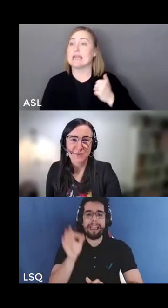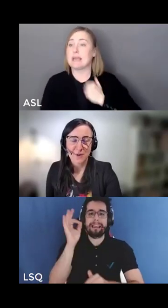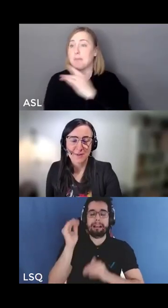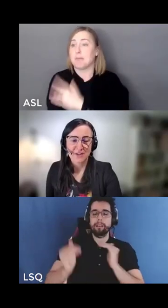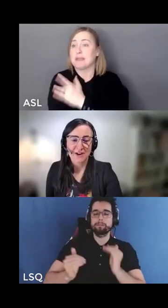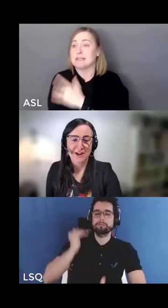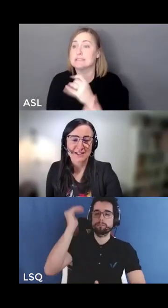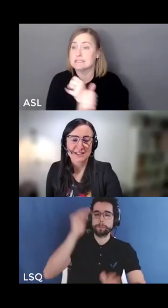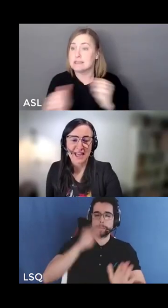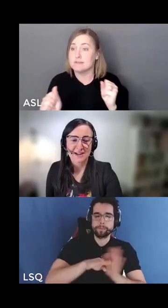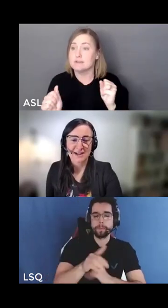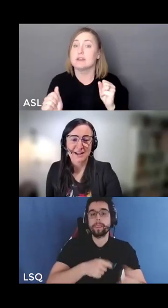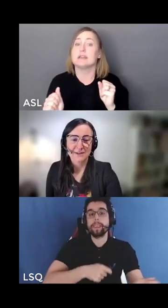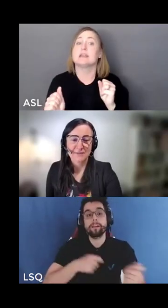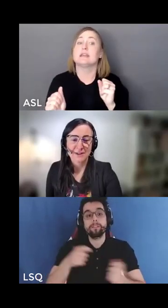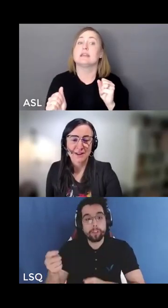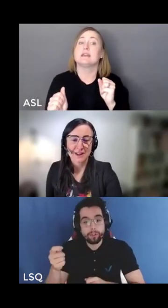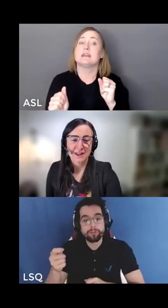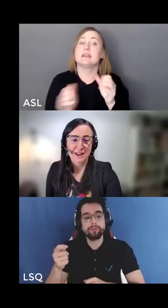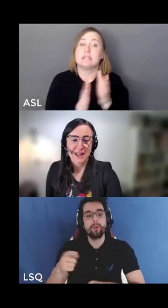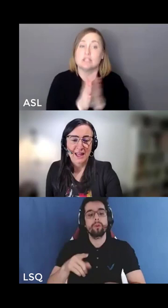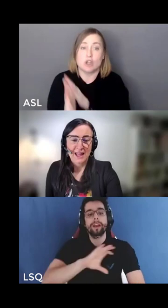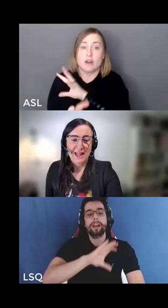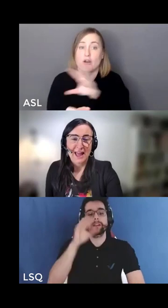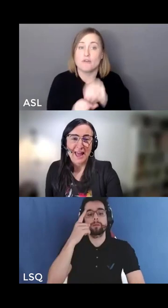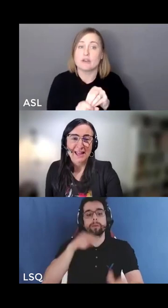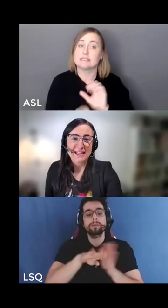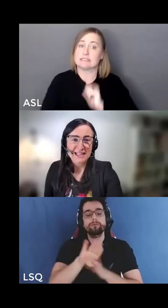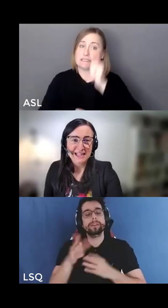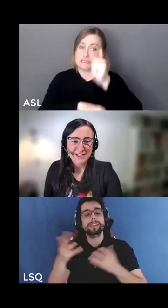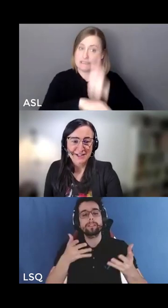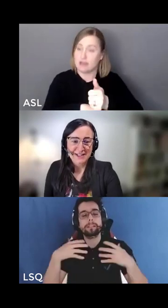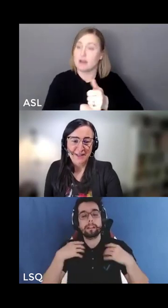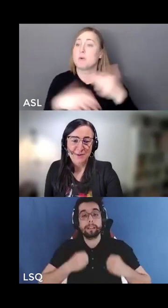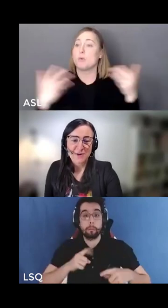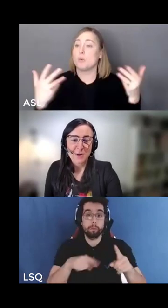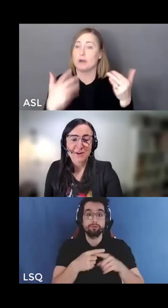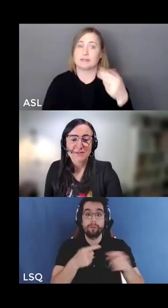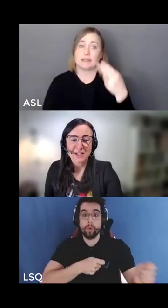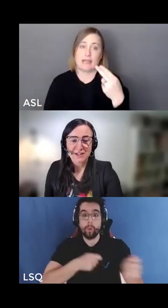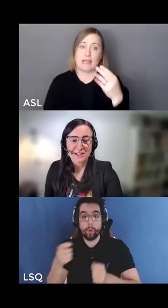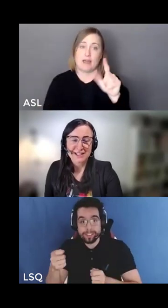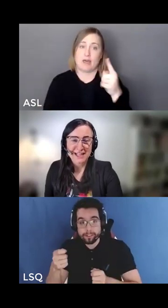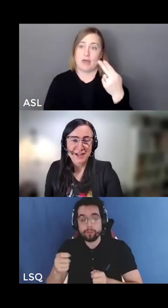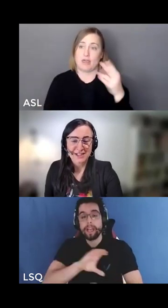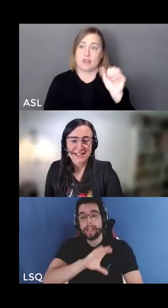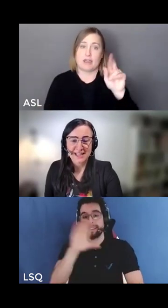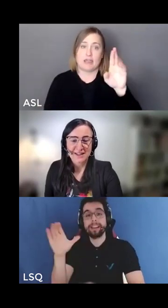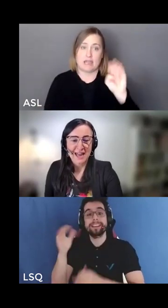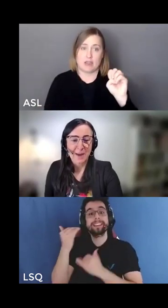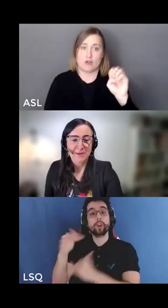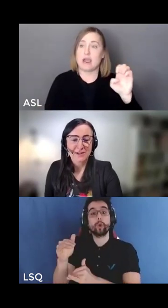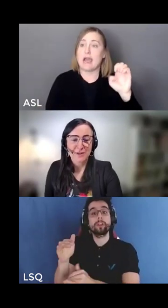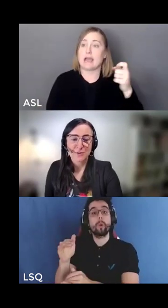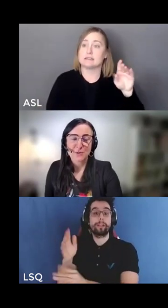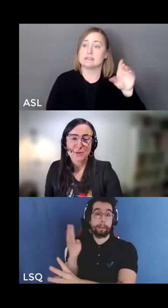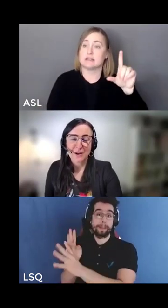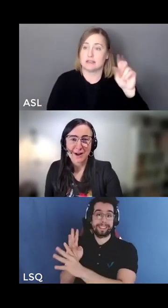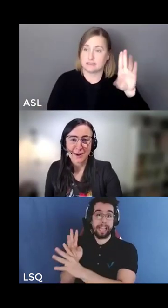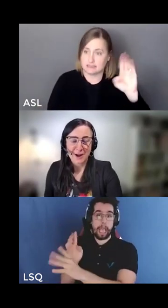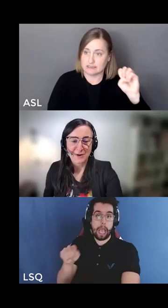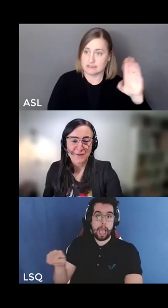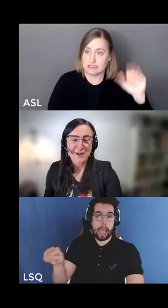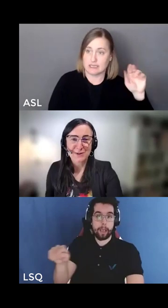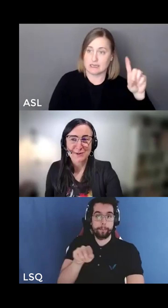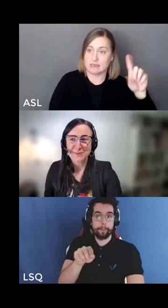together to form Healthcare Excellence Canada. And leading into that, there were a number of discussions that happened through